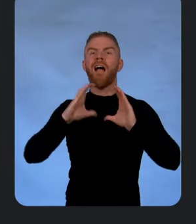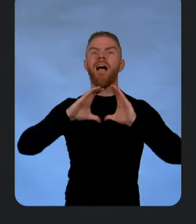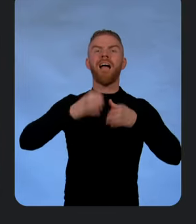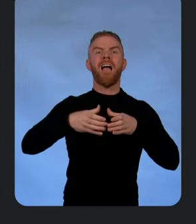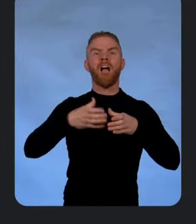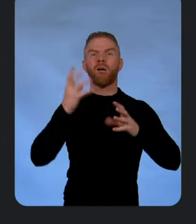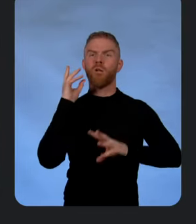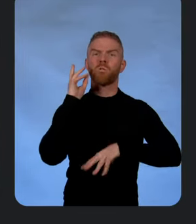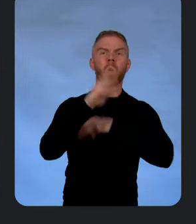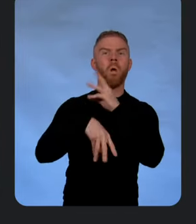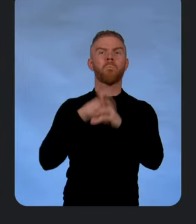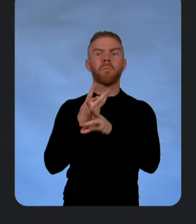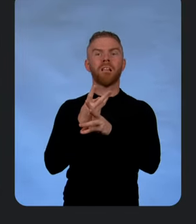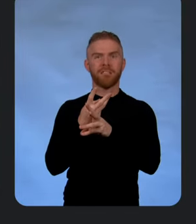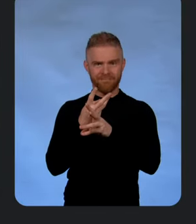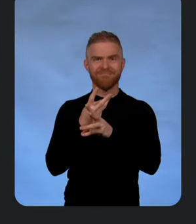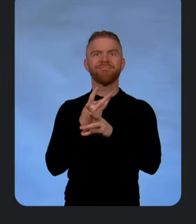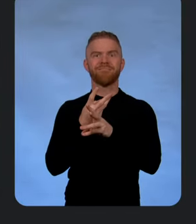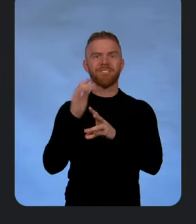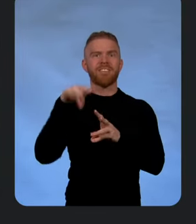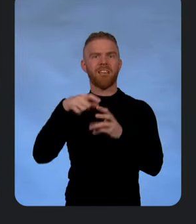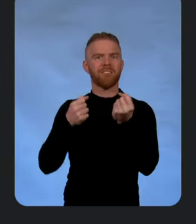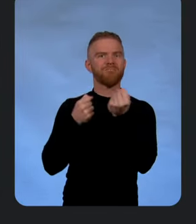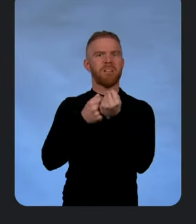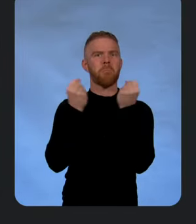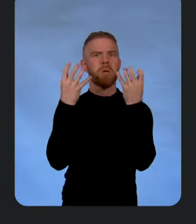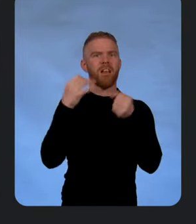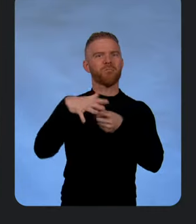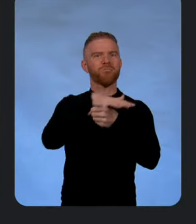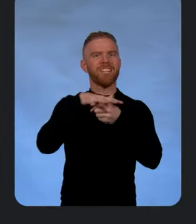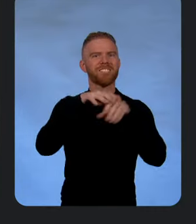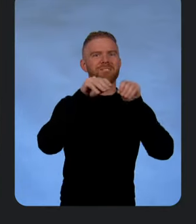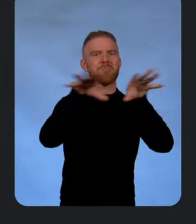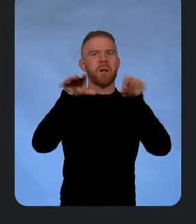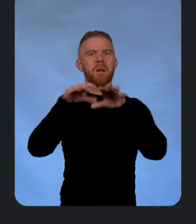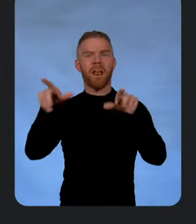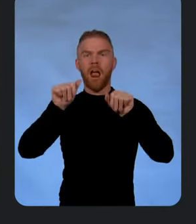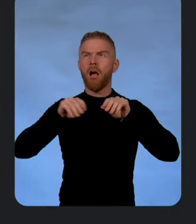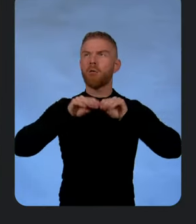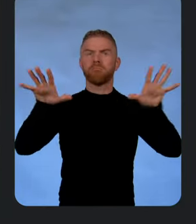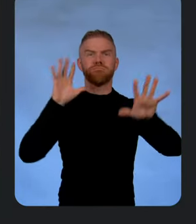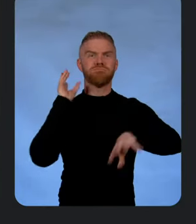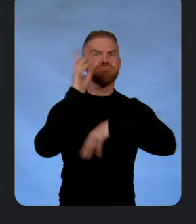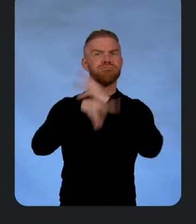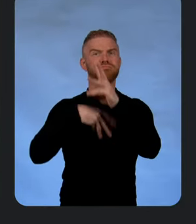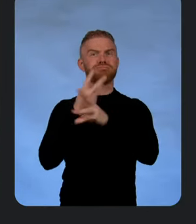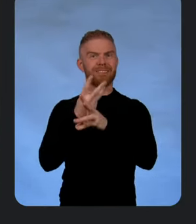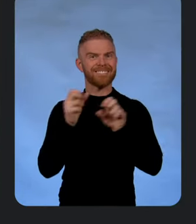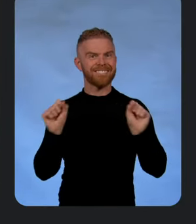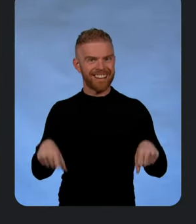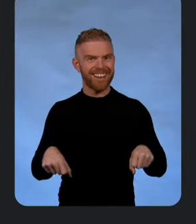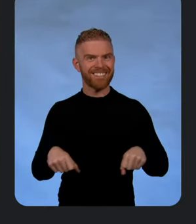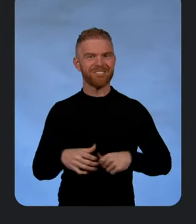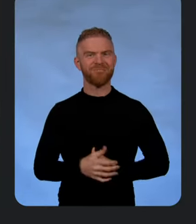multi-region deployment so that you can deploy this application globally. Wow. You can see here this single